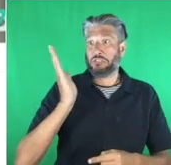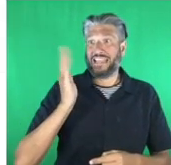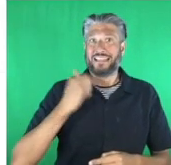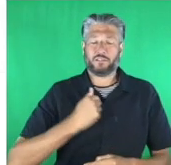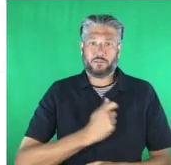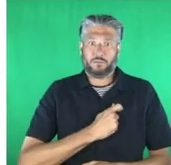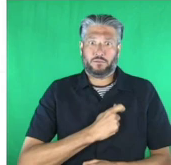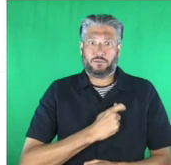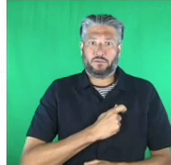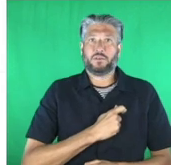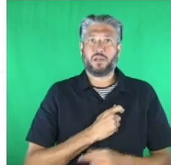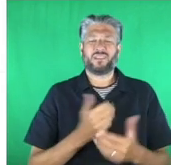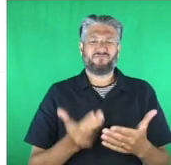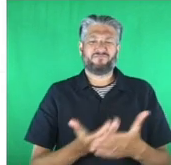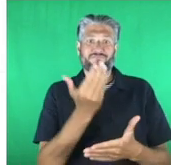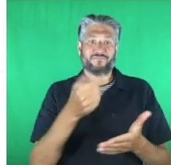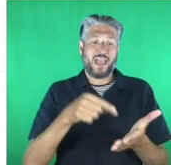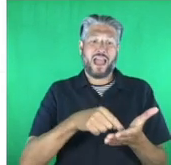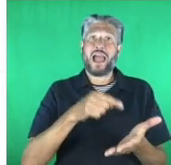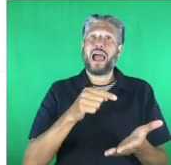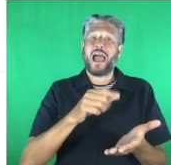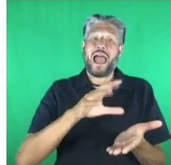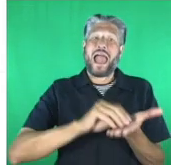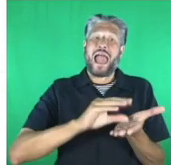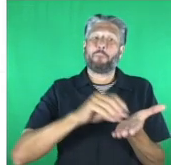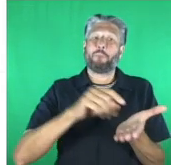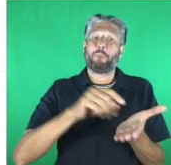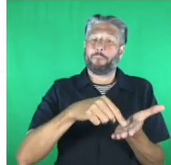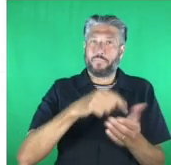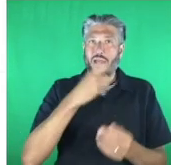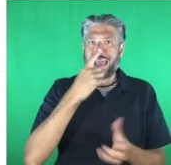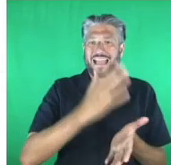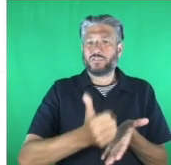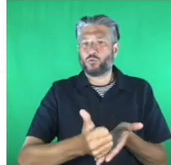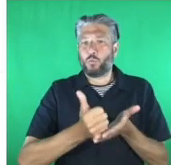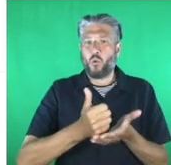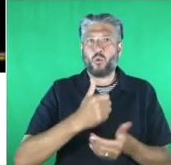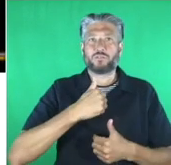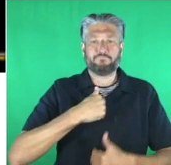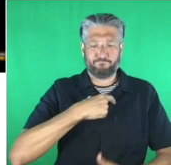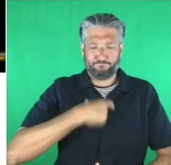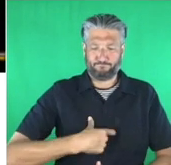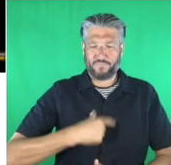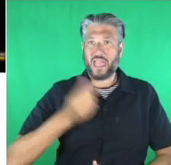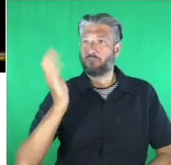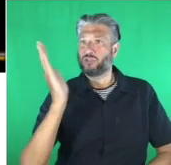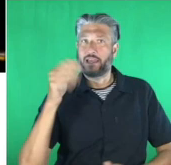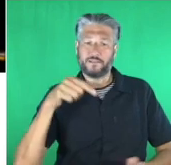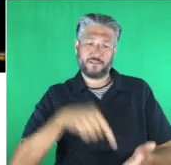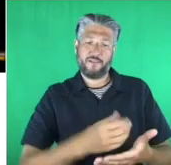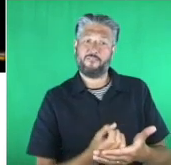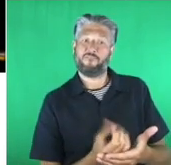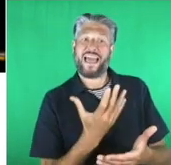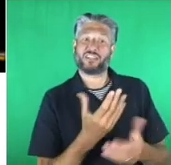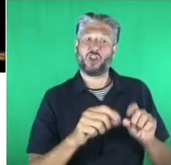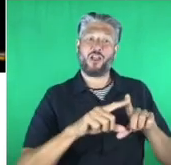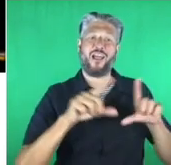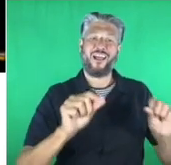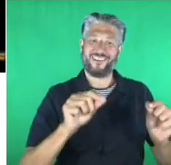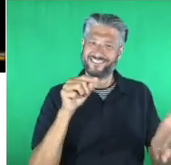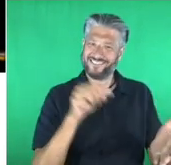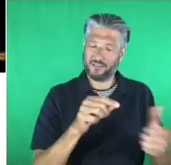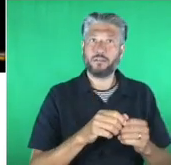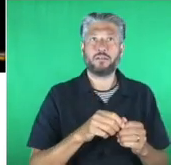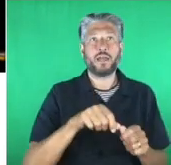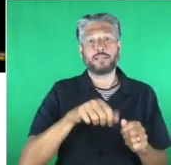helping to combat this by supporting presenters with interactive accessible flashcards the clarion the clarion